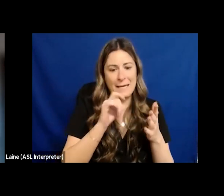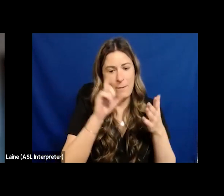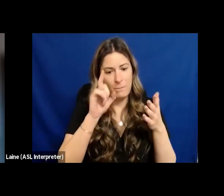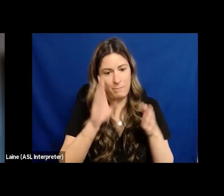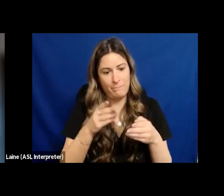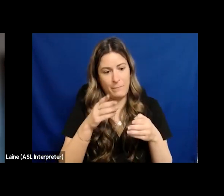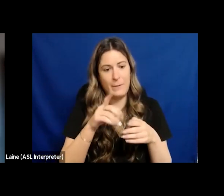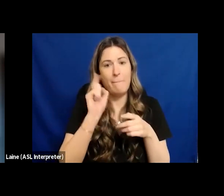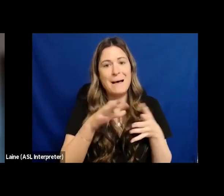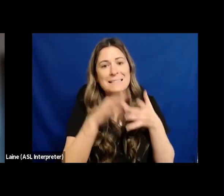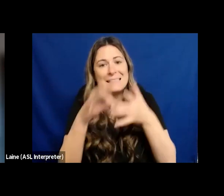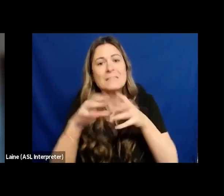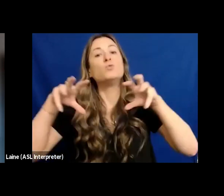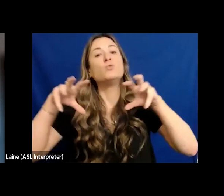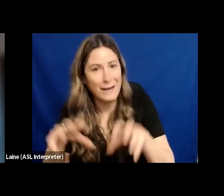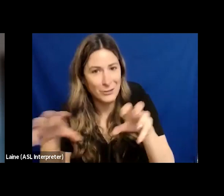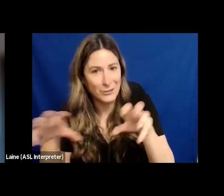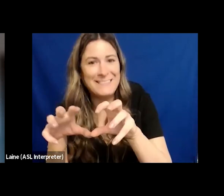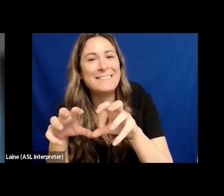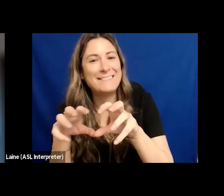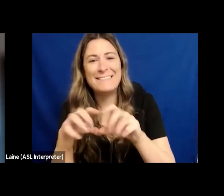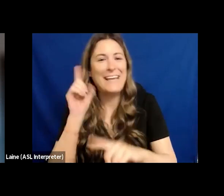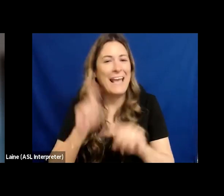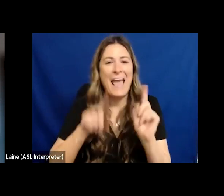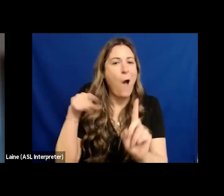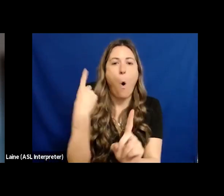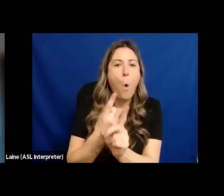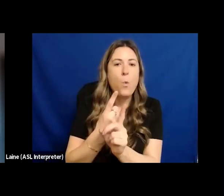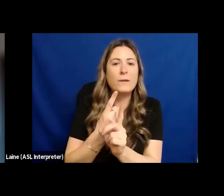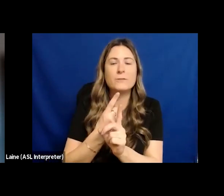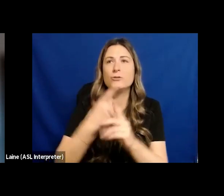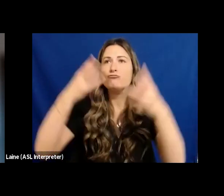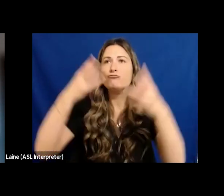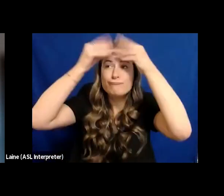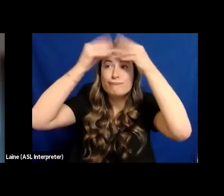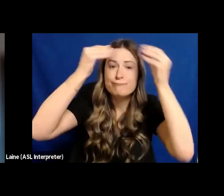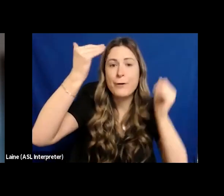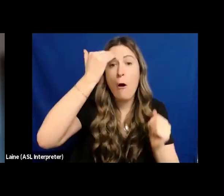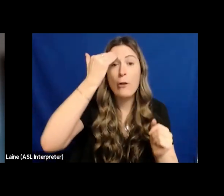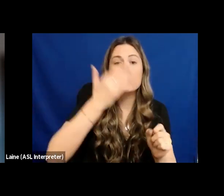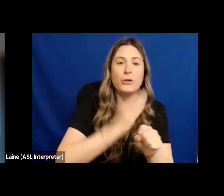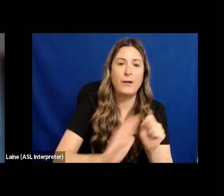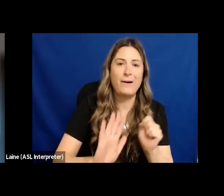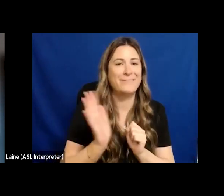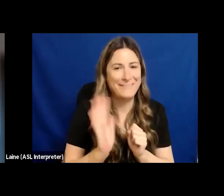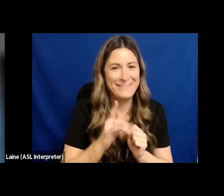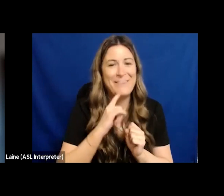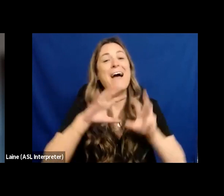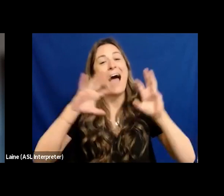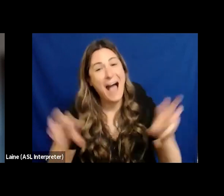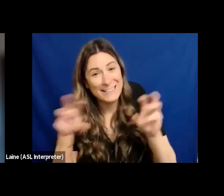anti racist allies. In human rights language, we talk about human rights.